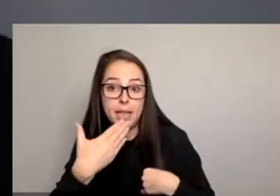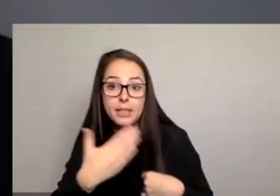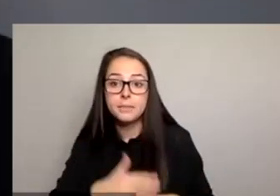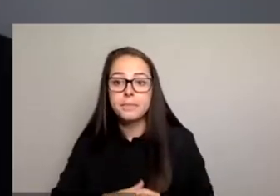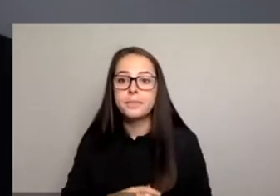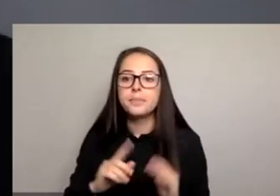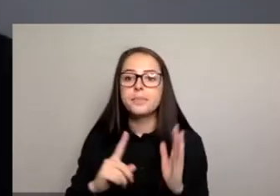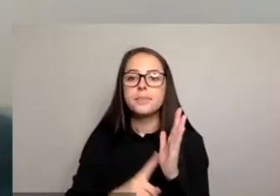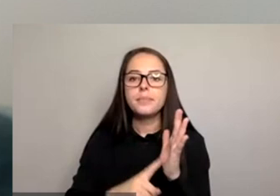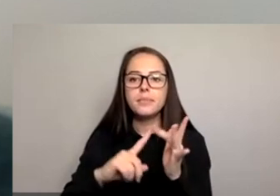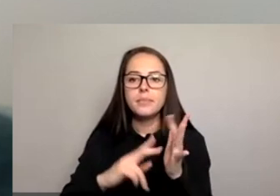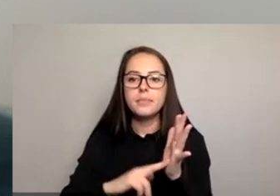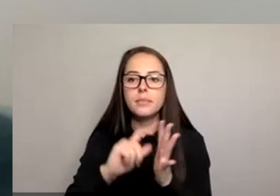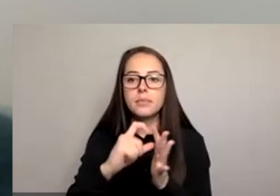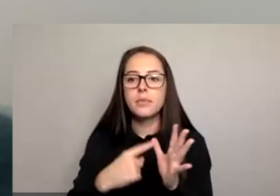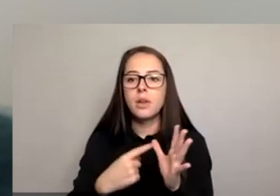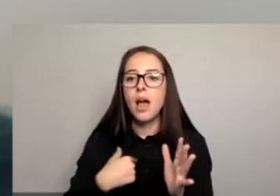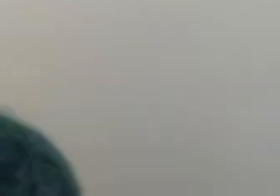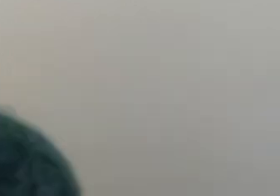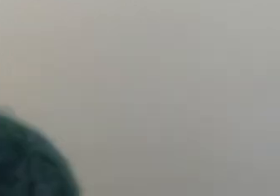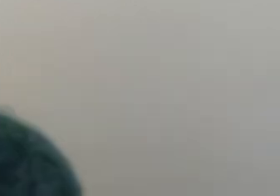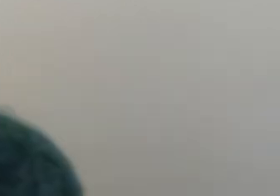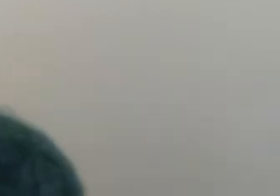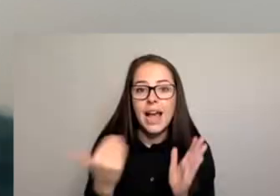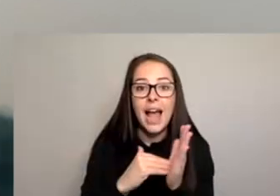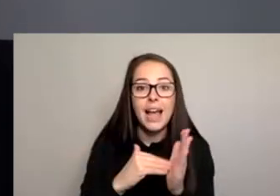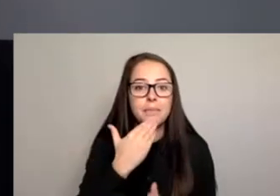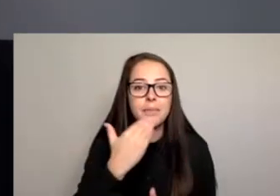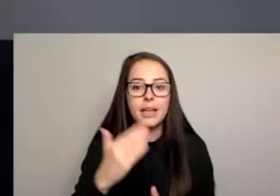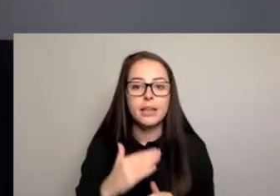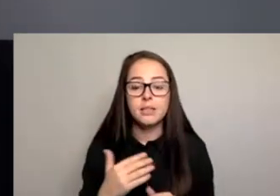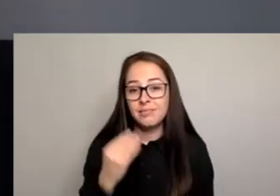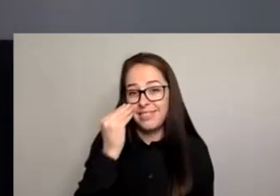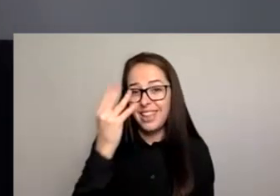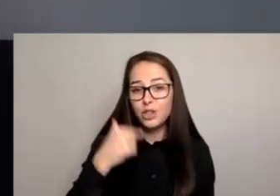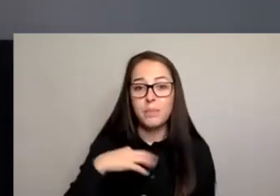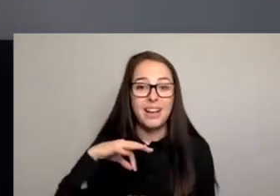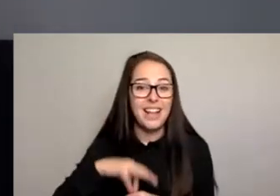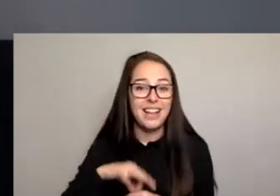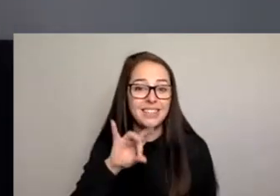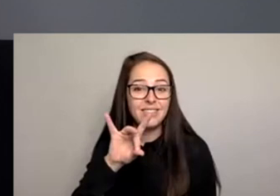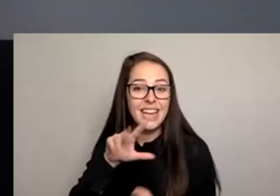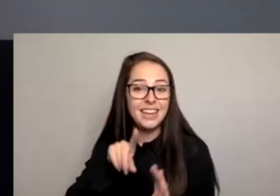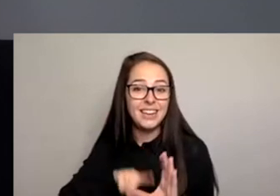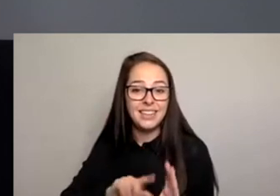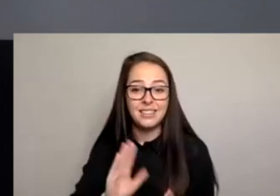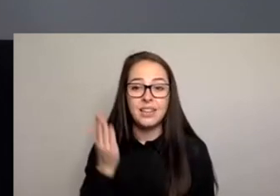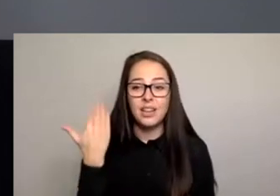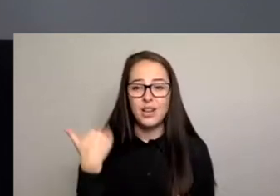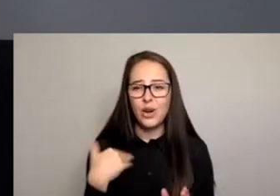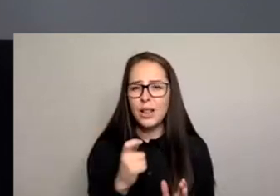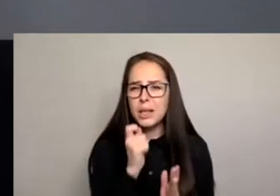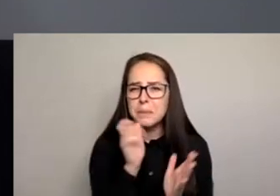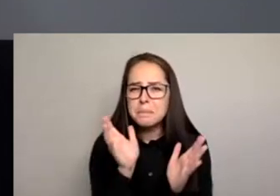was first elected, it was nearly 10 years ago now. It sounds like a funny thing to say, but a lot of the women's services